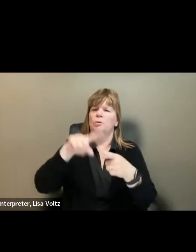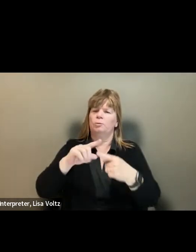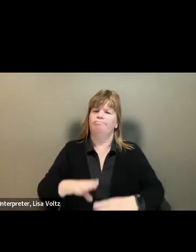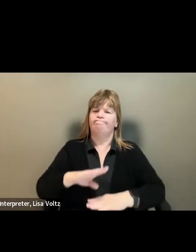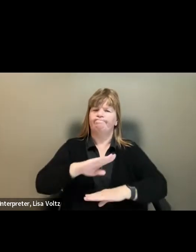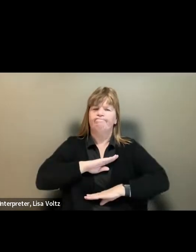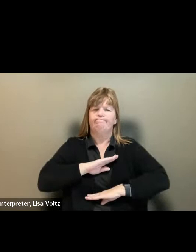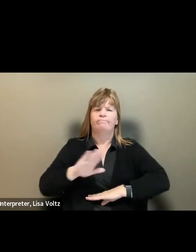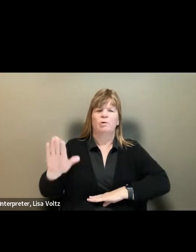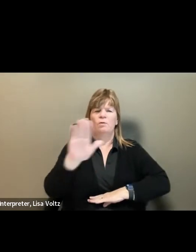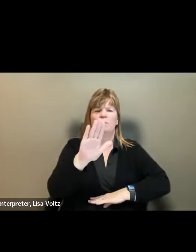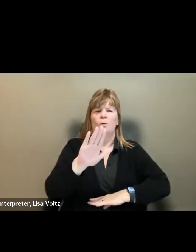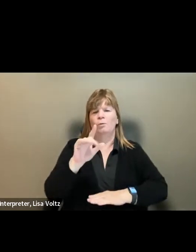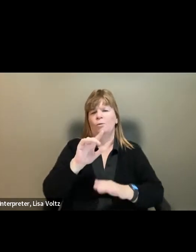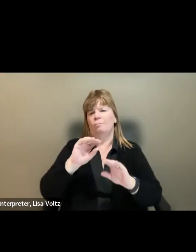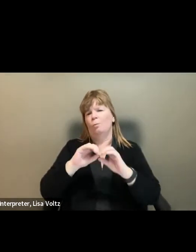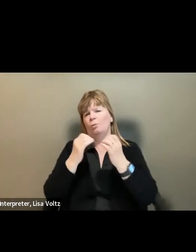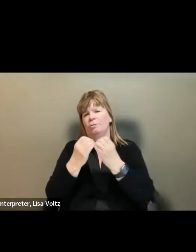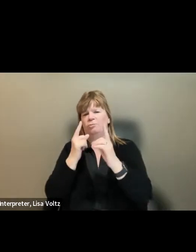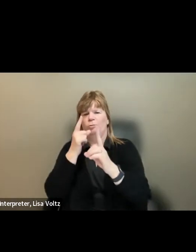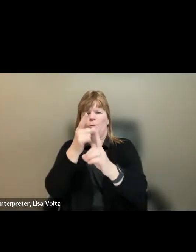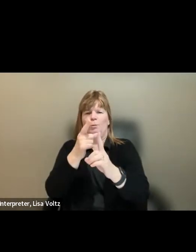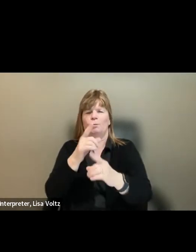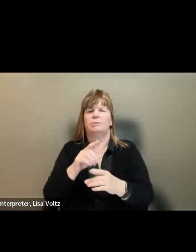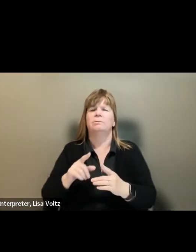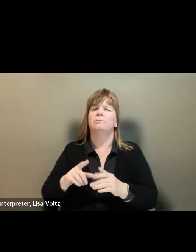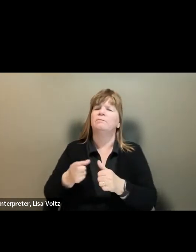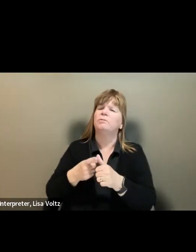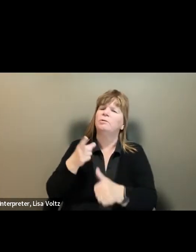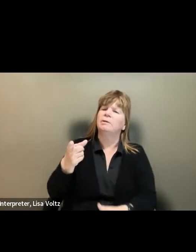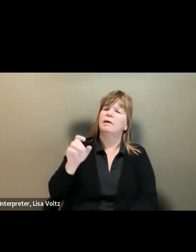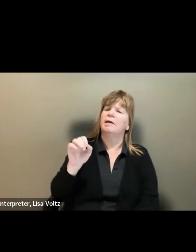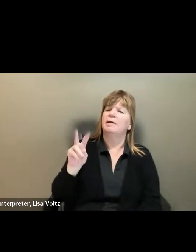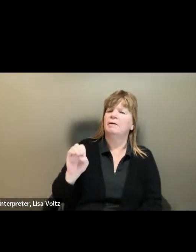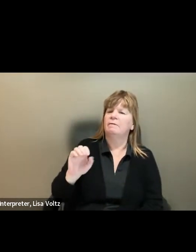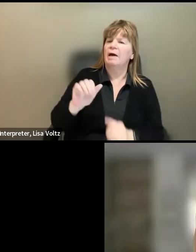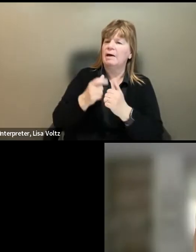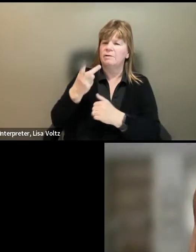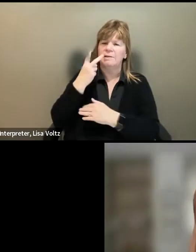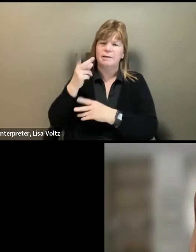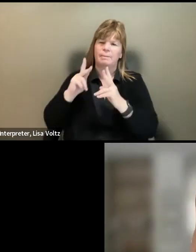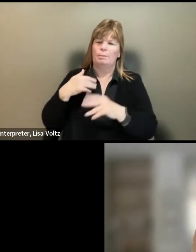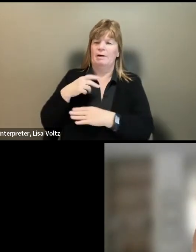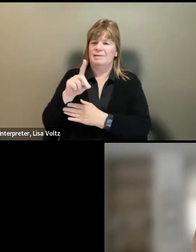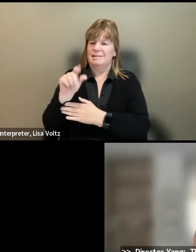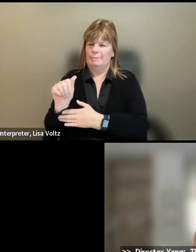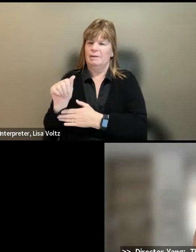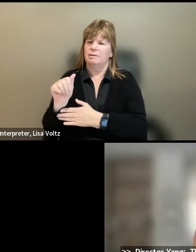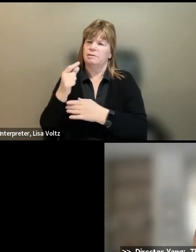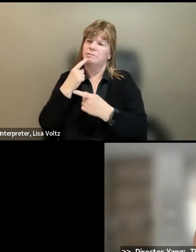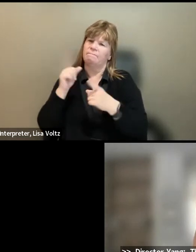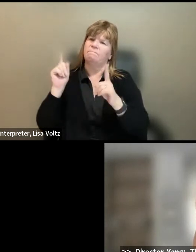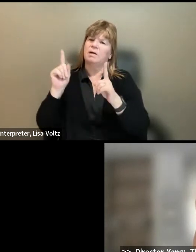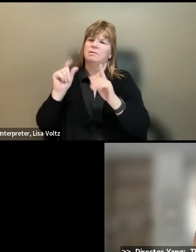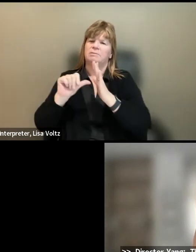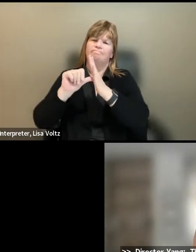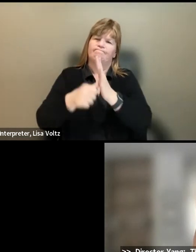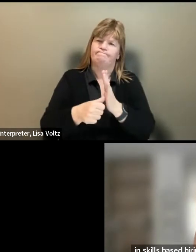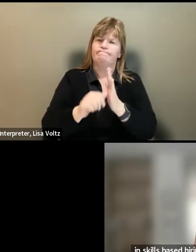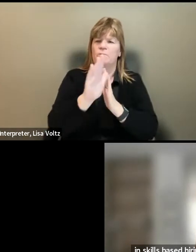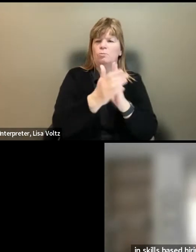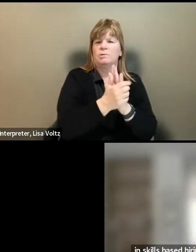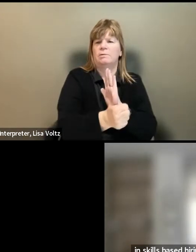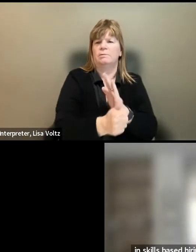organizational goals? And let's start with Eve. How have you seen people with disabilities effectively highlight their skills?